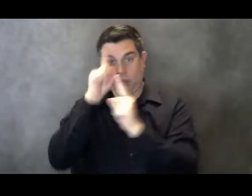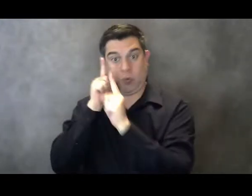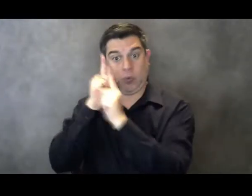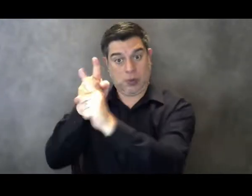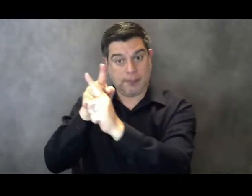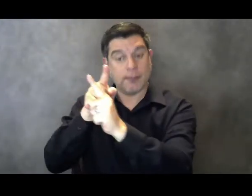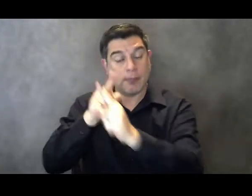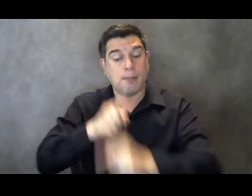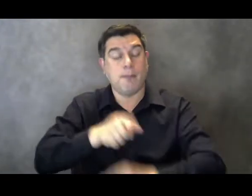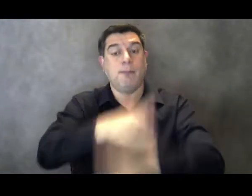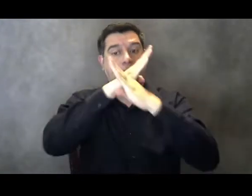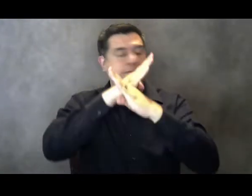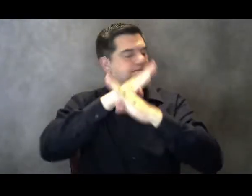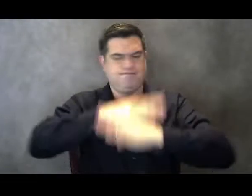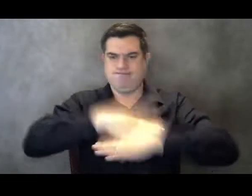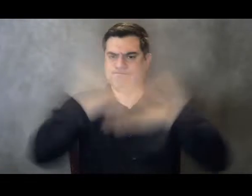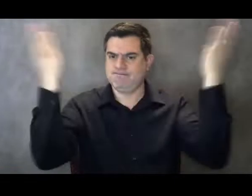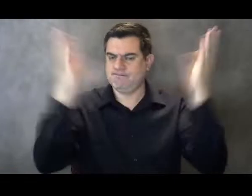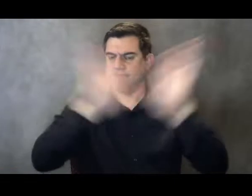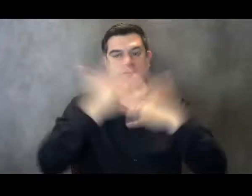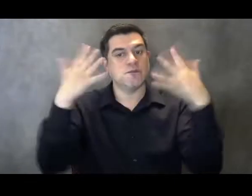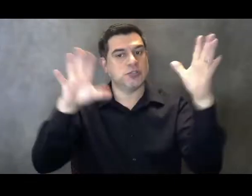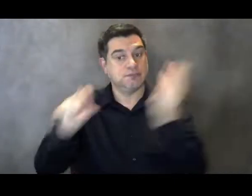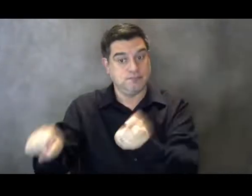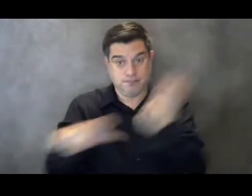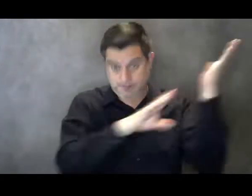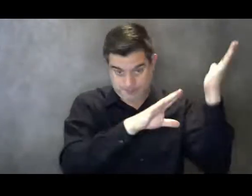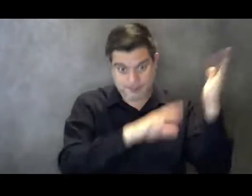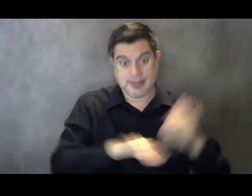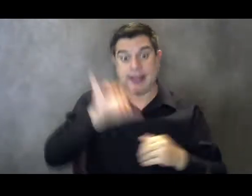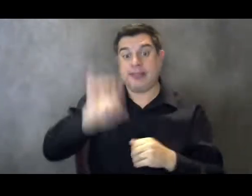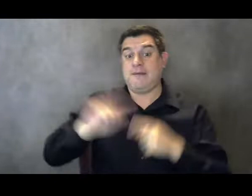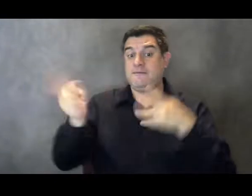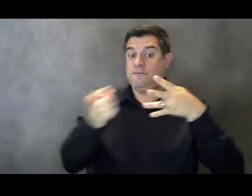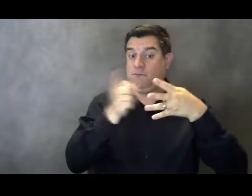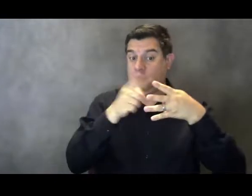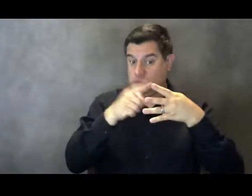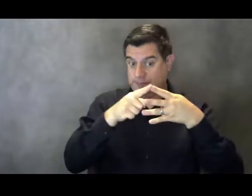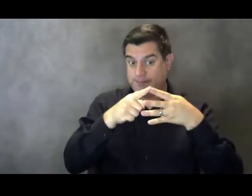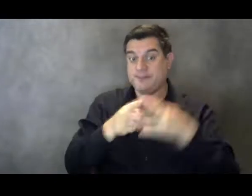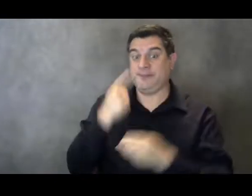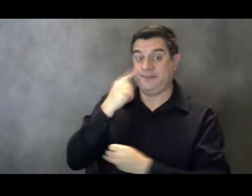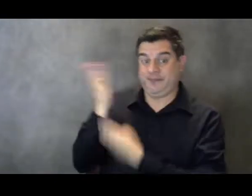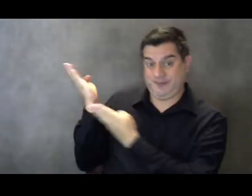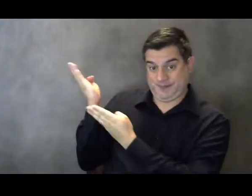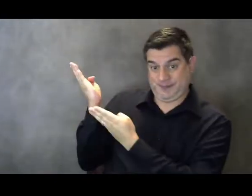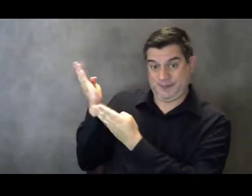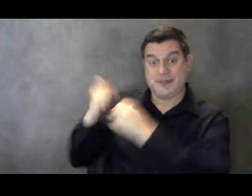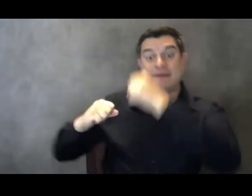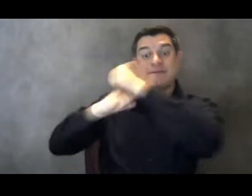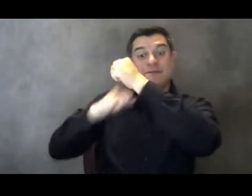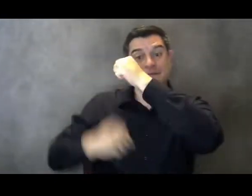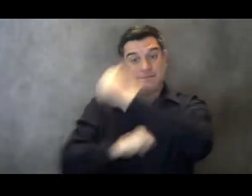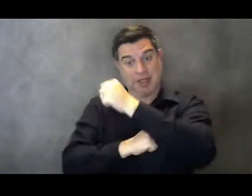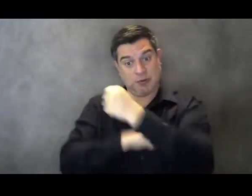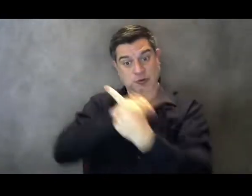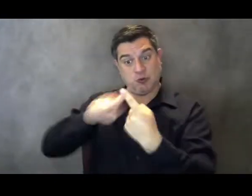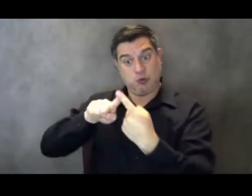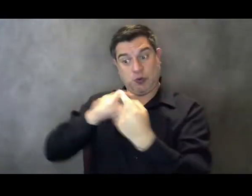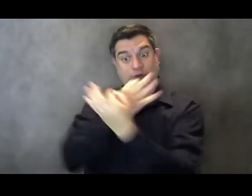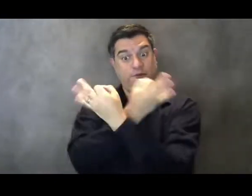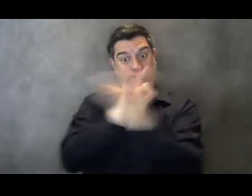lives. Our Foundations to Freedom program works to remove the barriers that many find